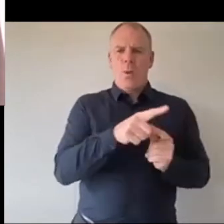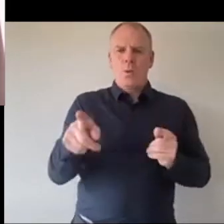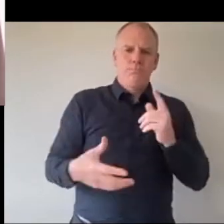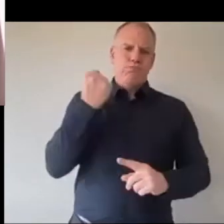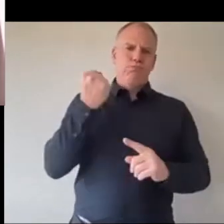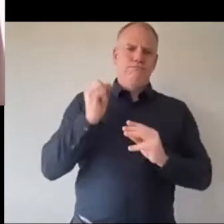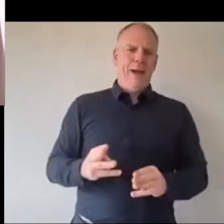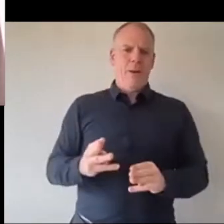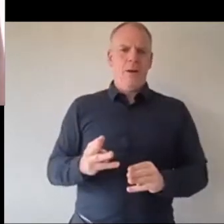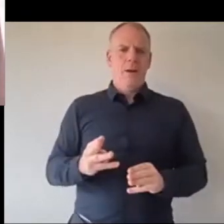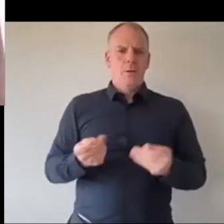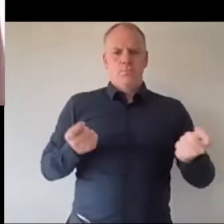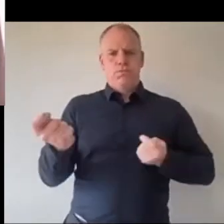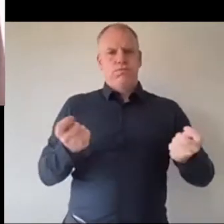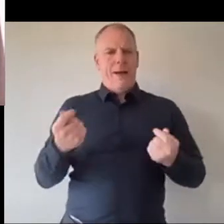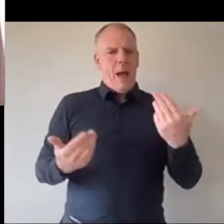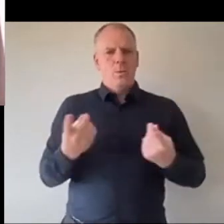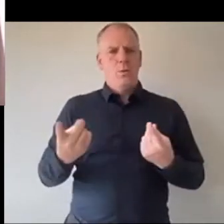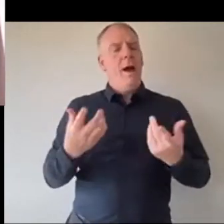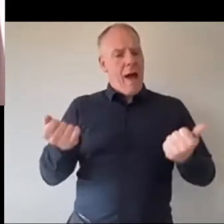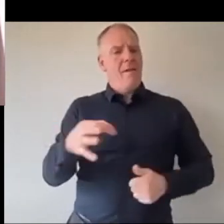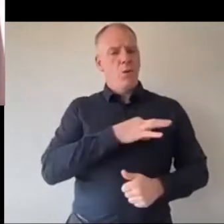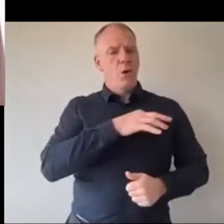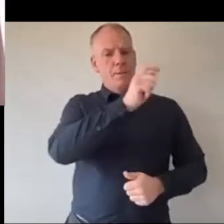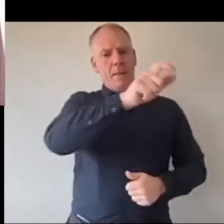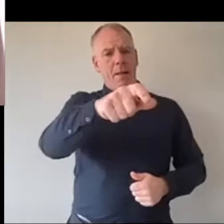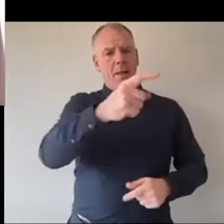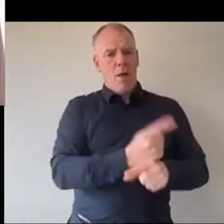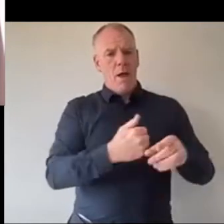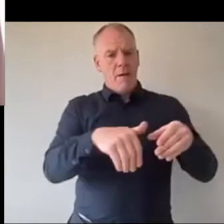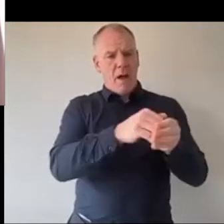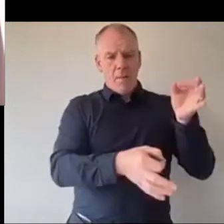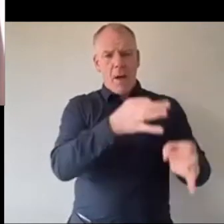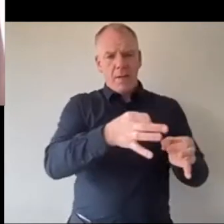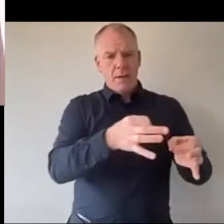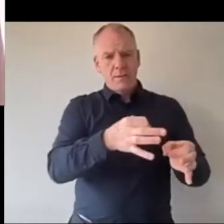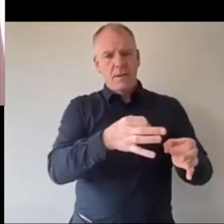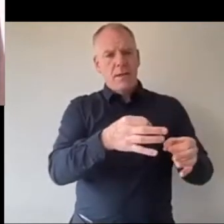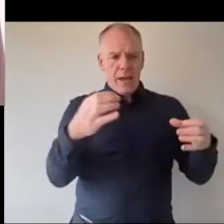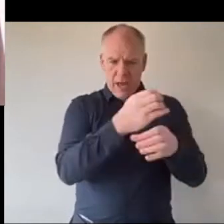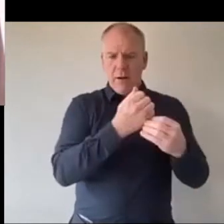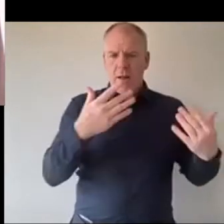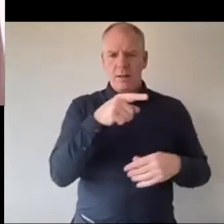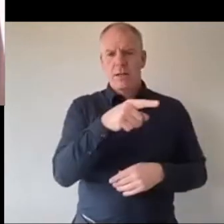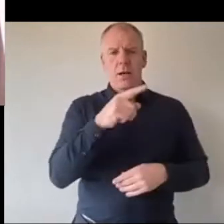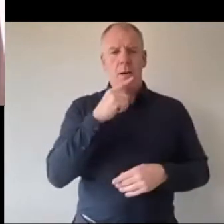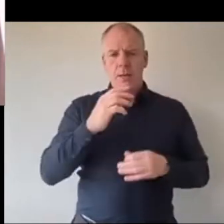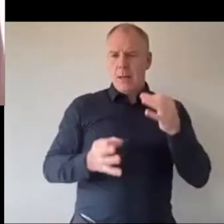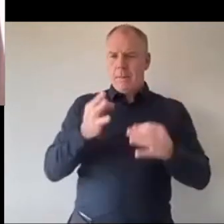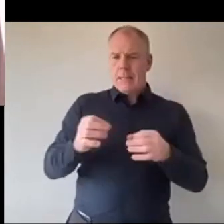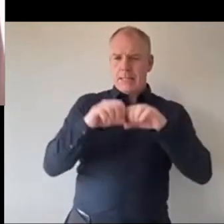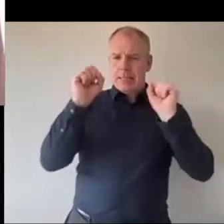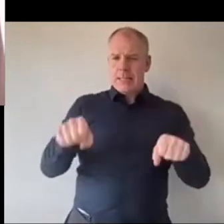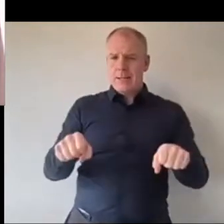that will help us get that power and there's good politicians out there with big hearts who care greatly but I do believe the political system is about